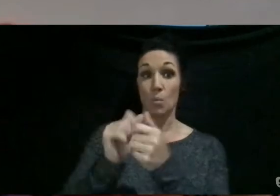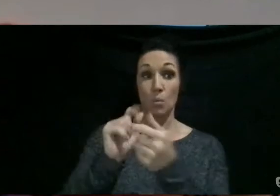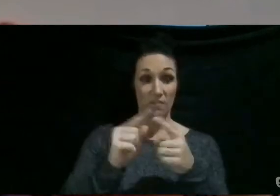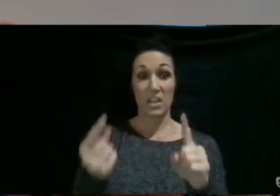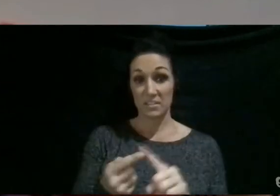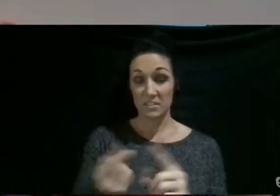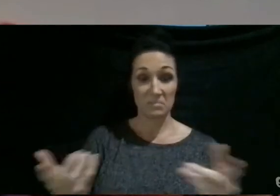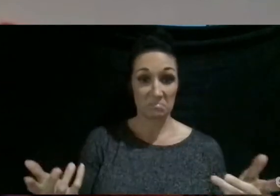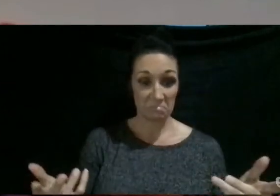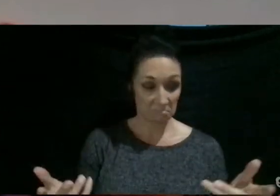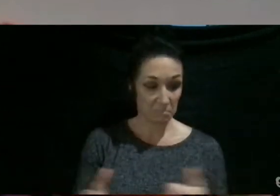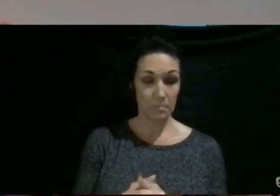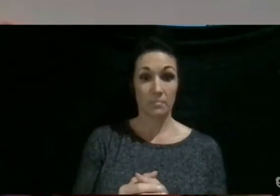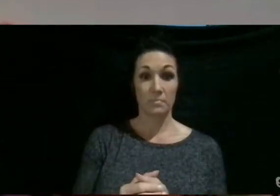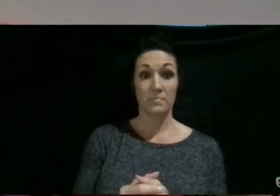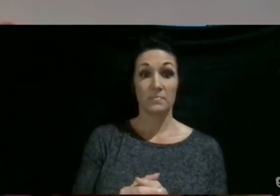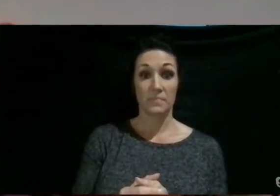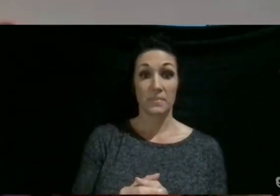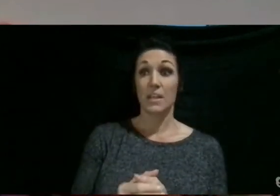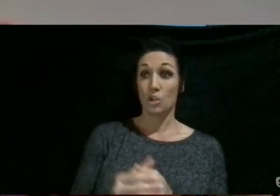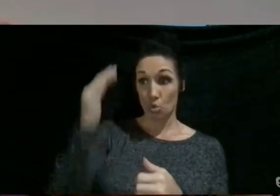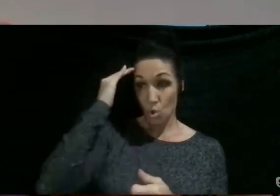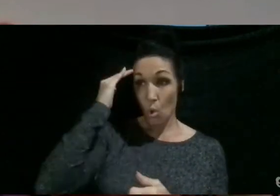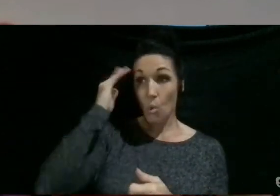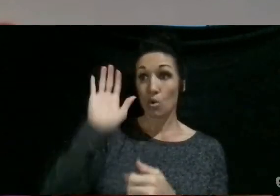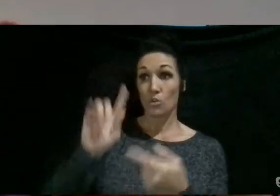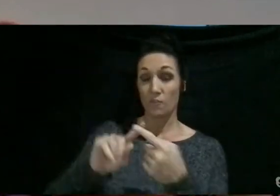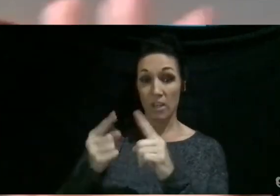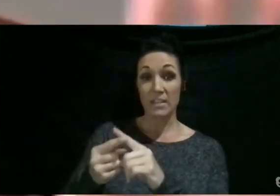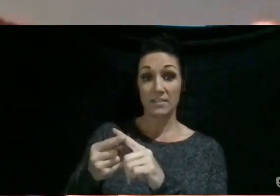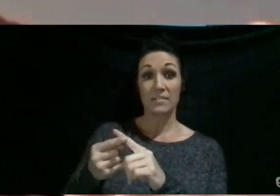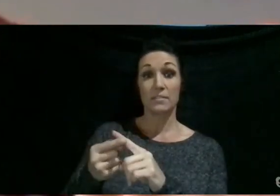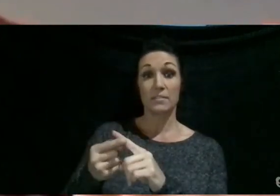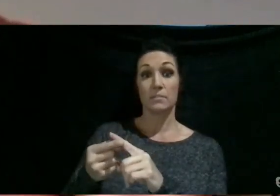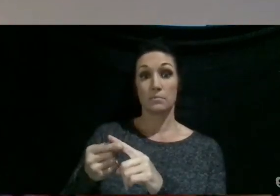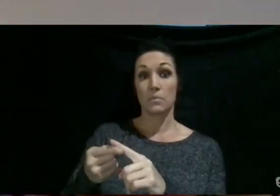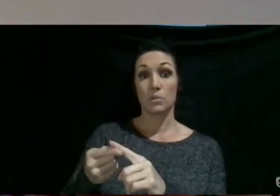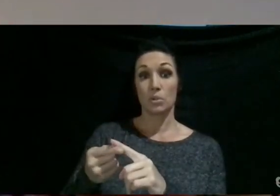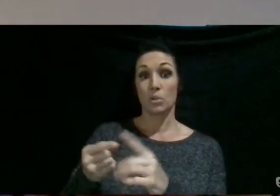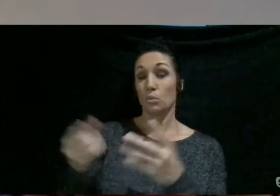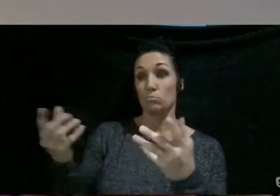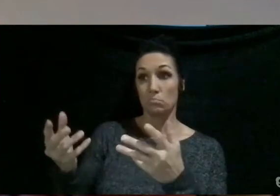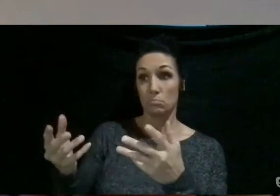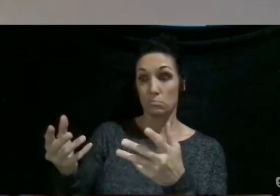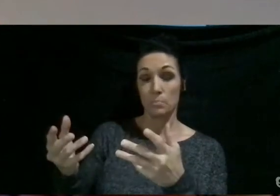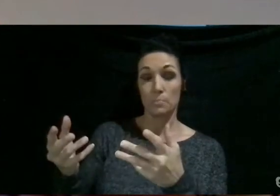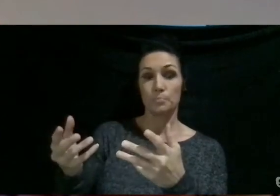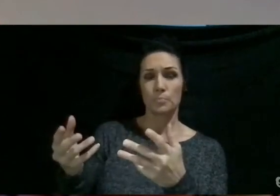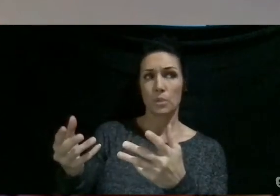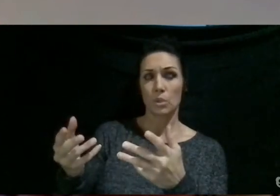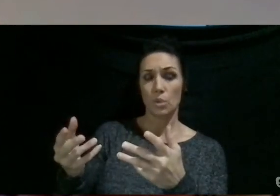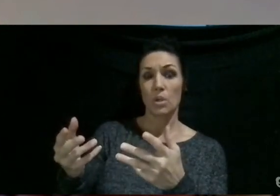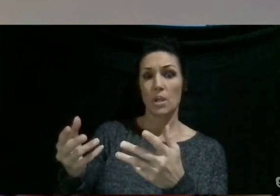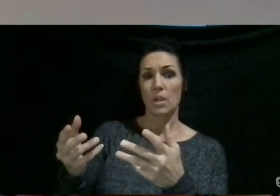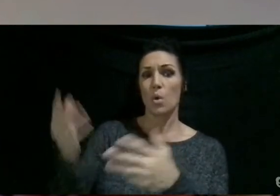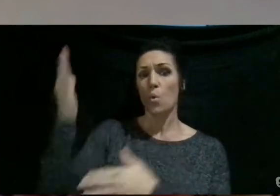you get to know your friends more the more time you hang out with them at Sonic, work on the street. Why don't we do that with God? Like the more time